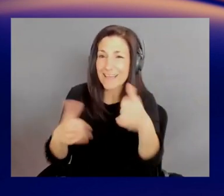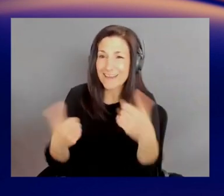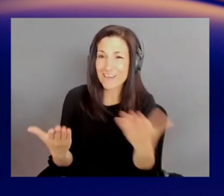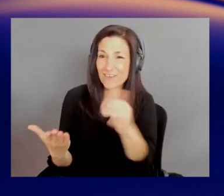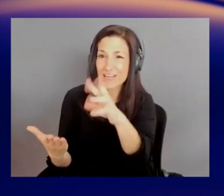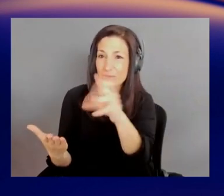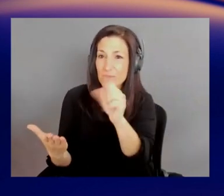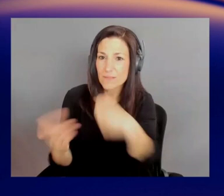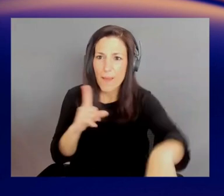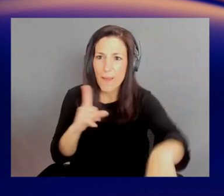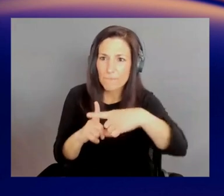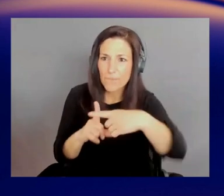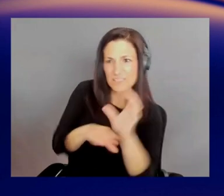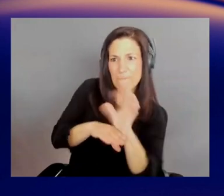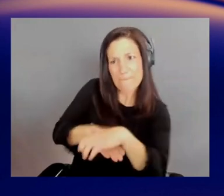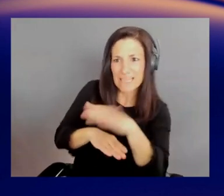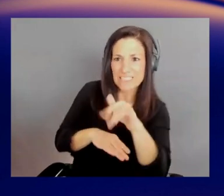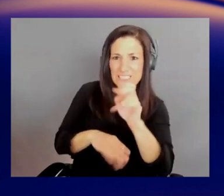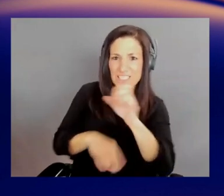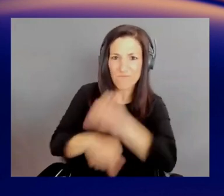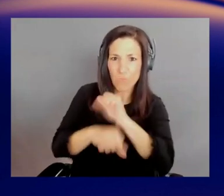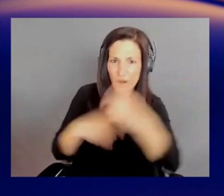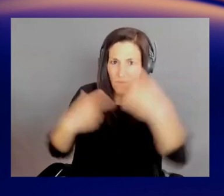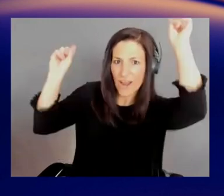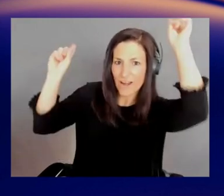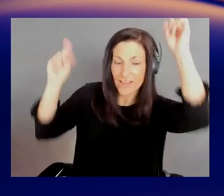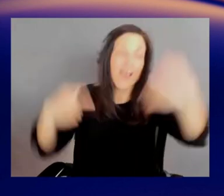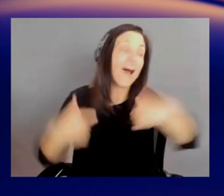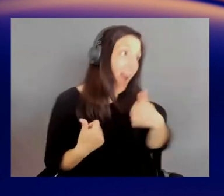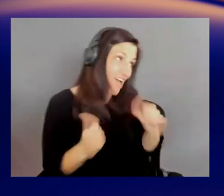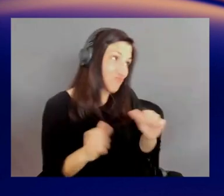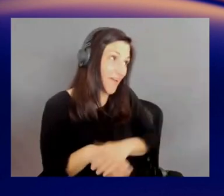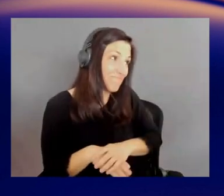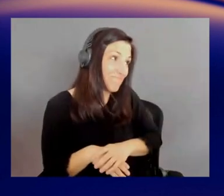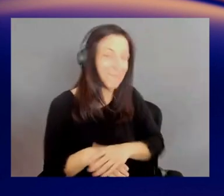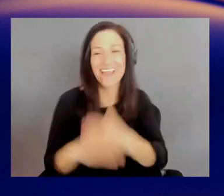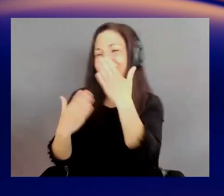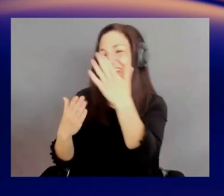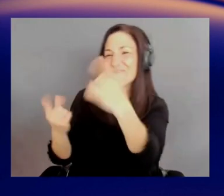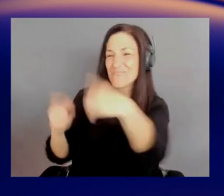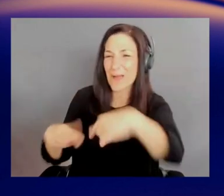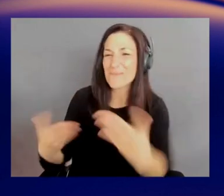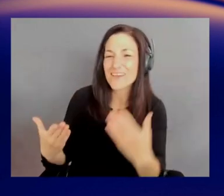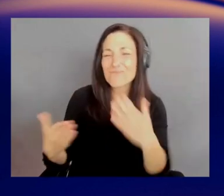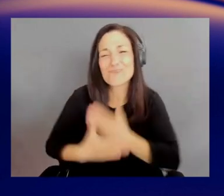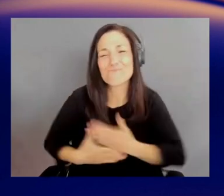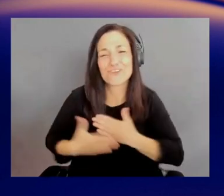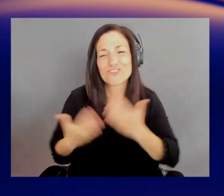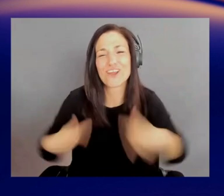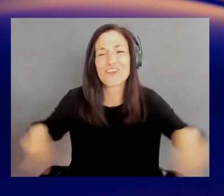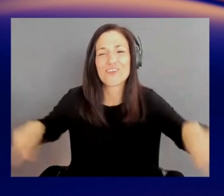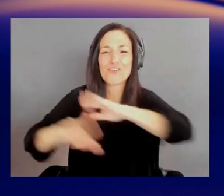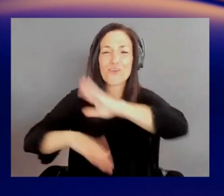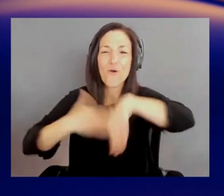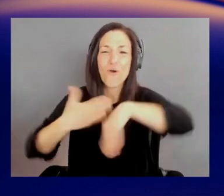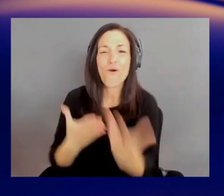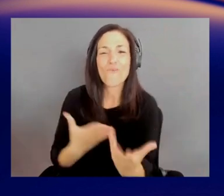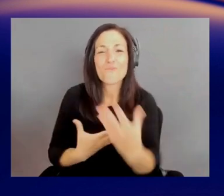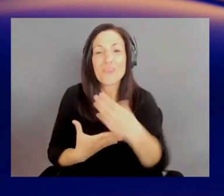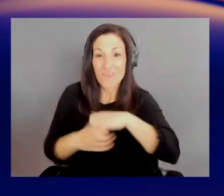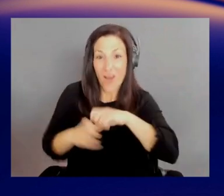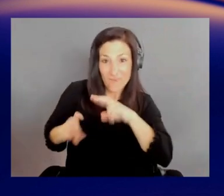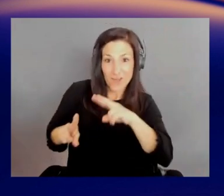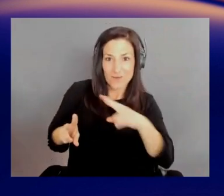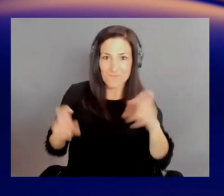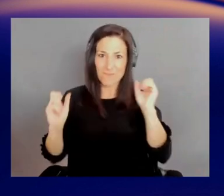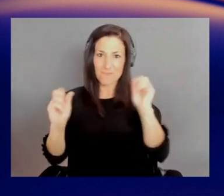for once. I try. Thanks so much for being here. We appreciate you all tuning in. We will be right back live from